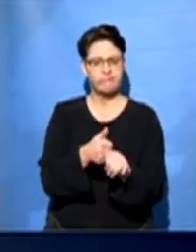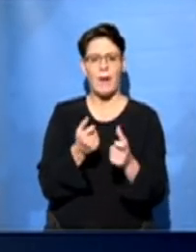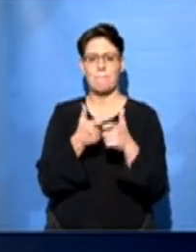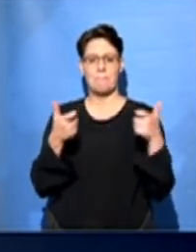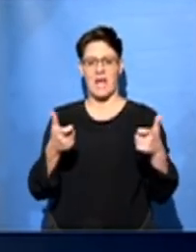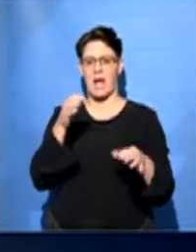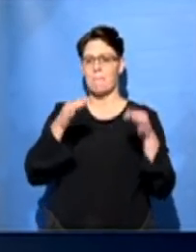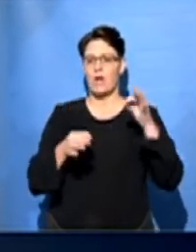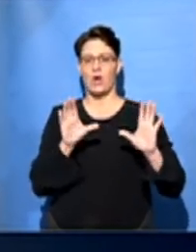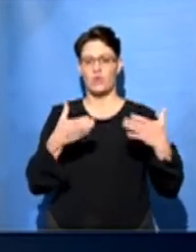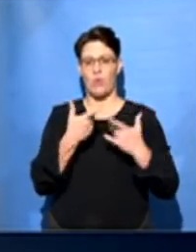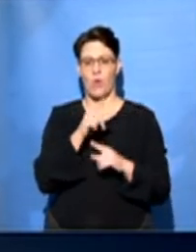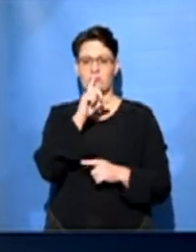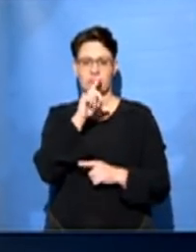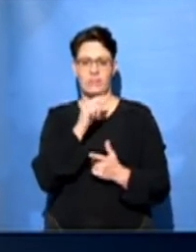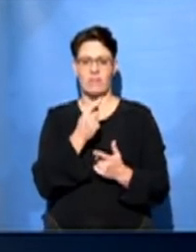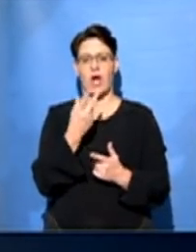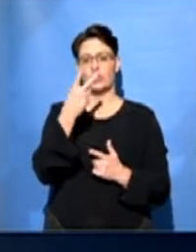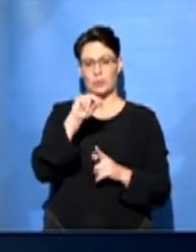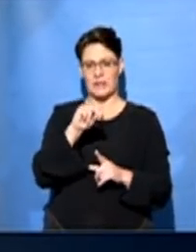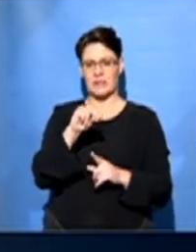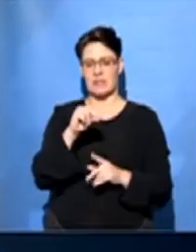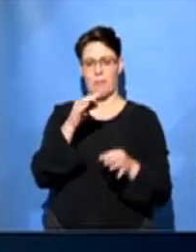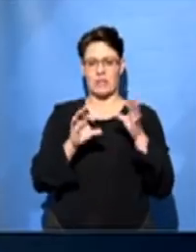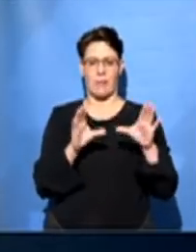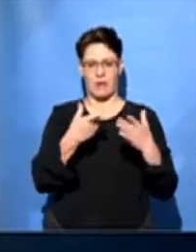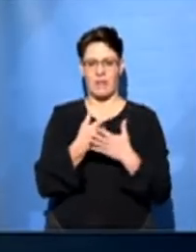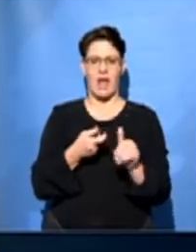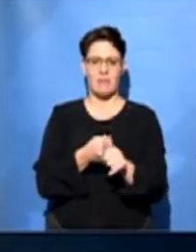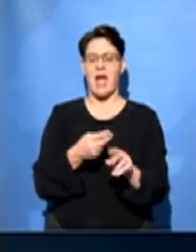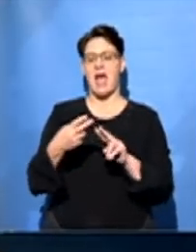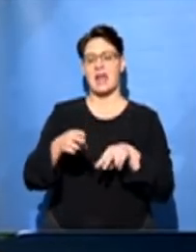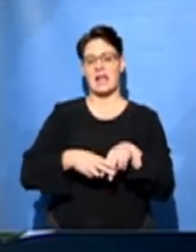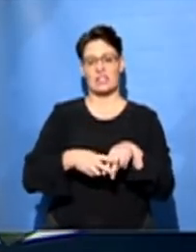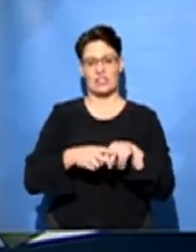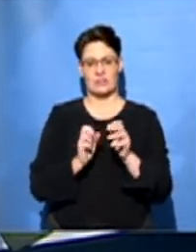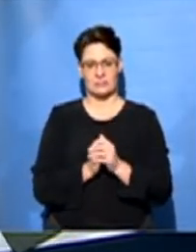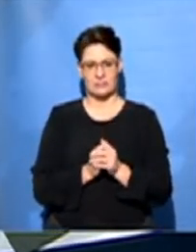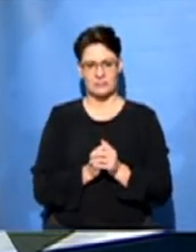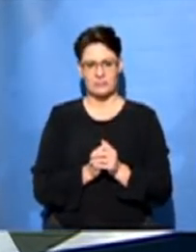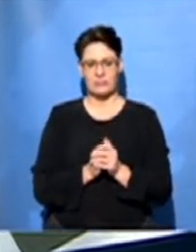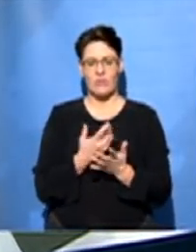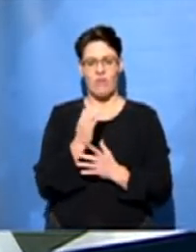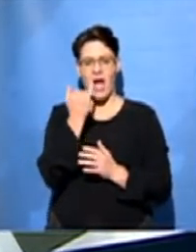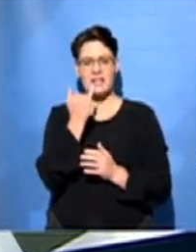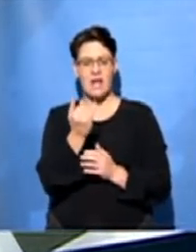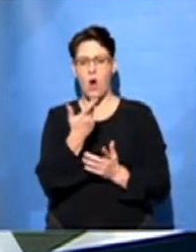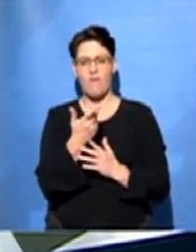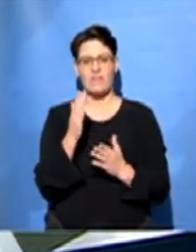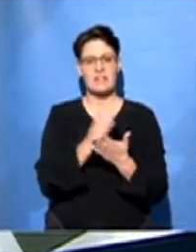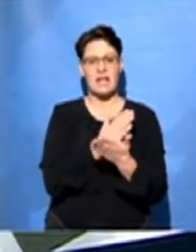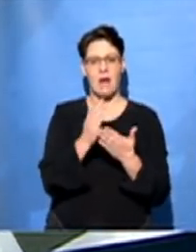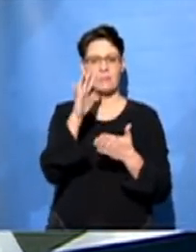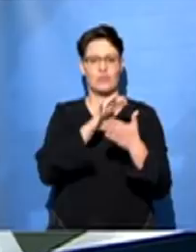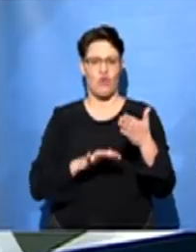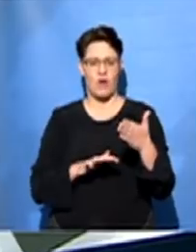major political parties who are tracking about 20 parties at the moment, and a couple of hashtags. All right, give us some idea of some of the